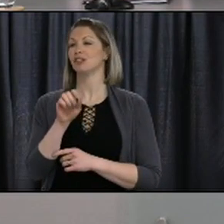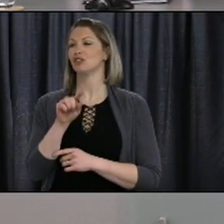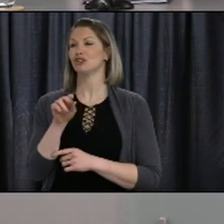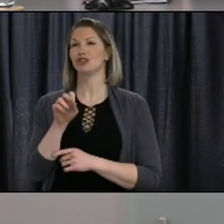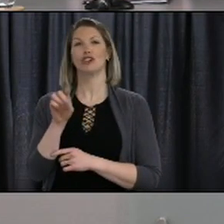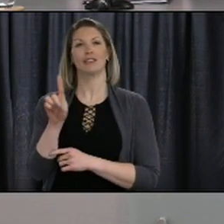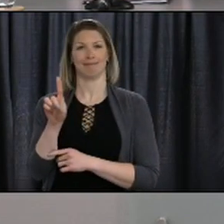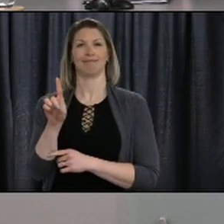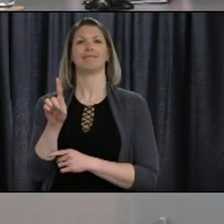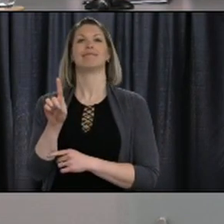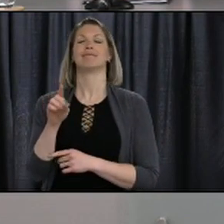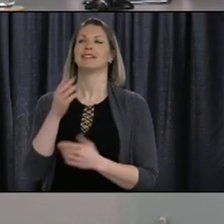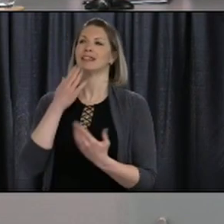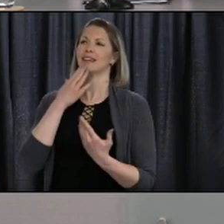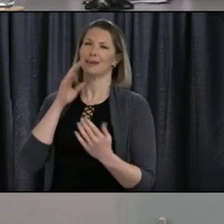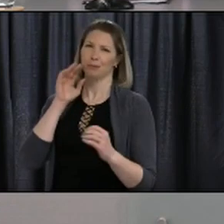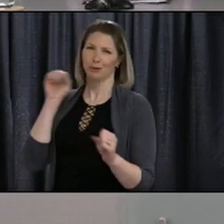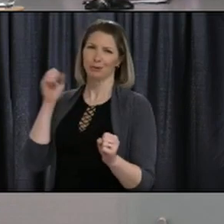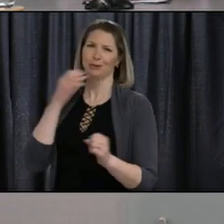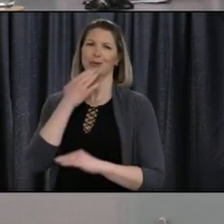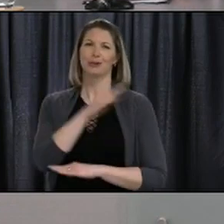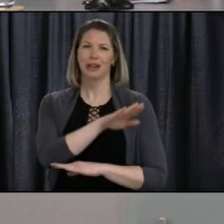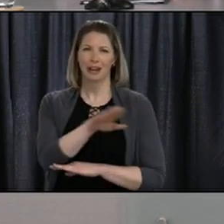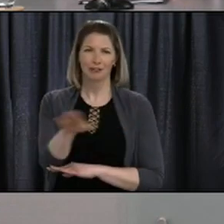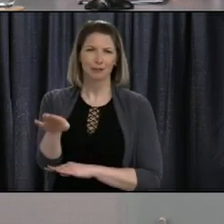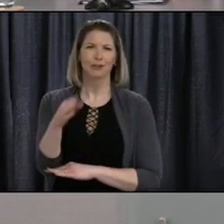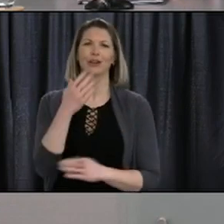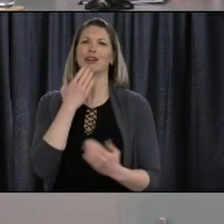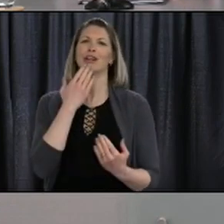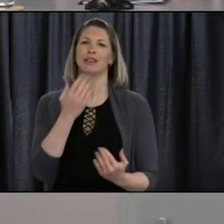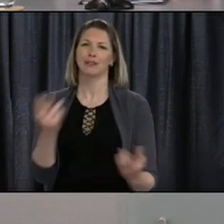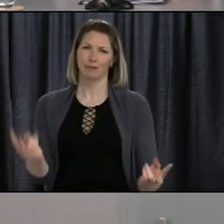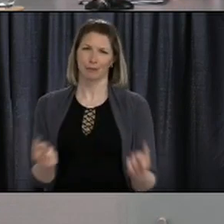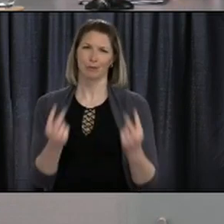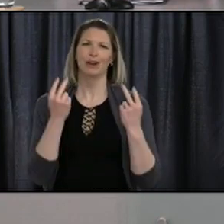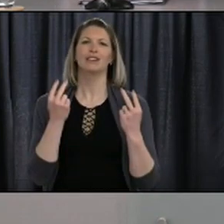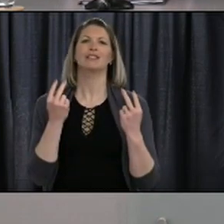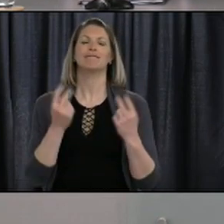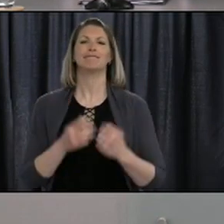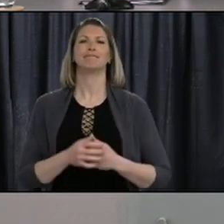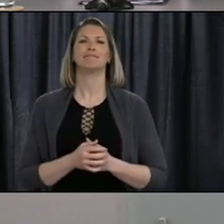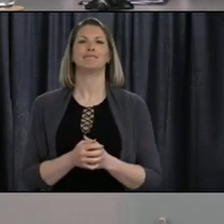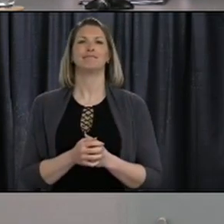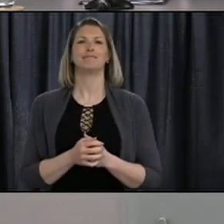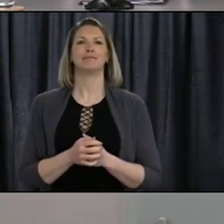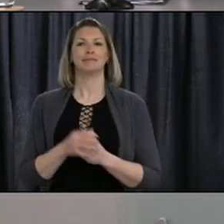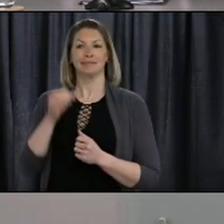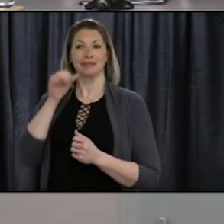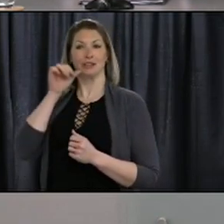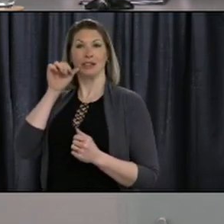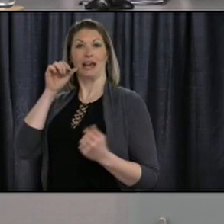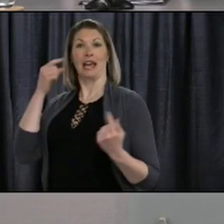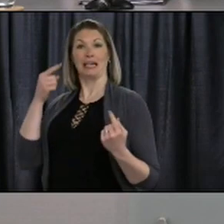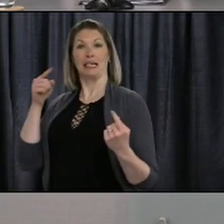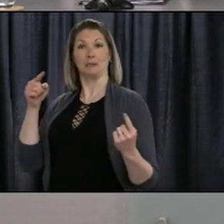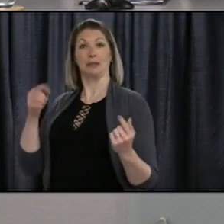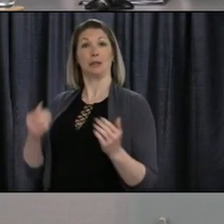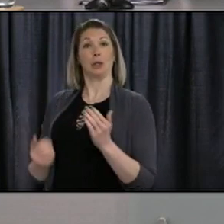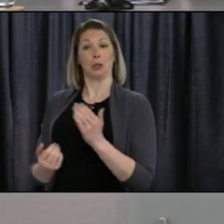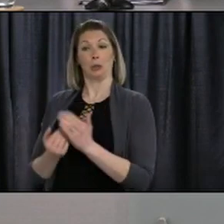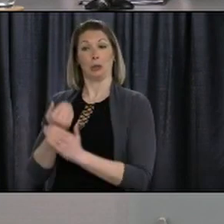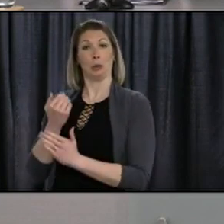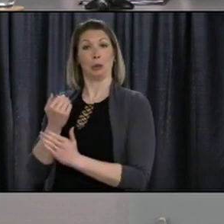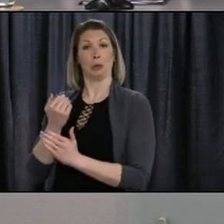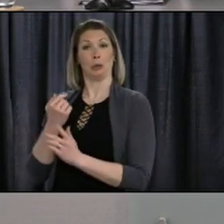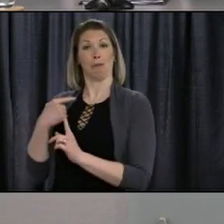Thank you, Premier. Good afternoon, everyone. Thanks for joining us today. Since our media briefing yesterday, we have one new